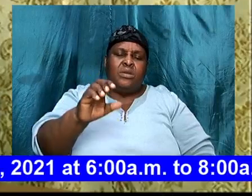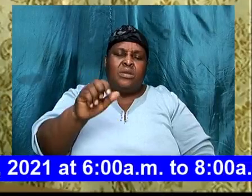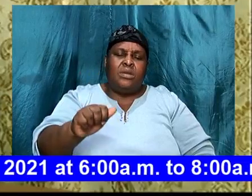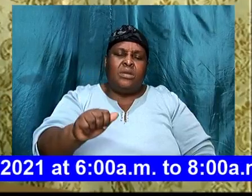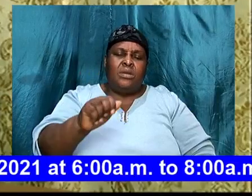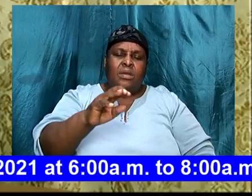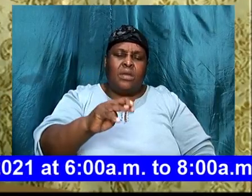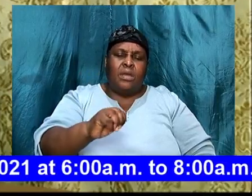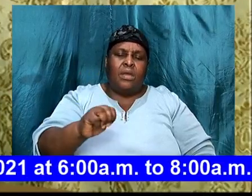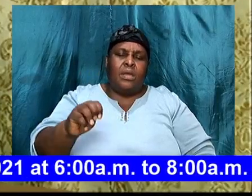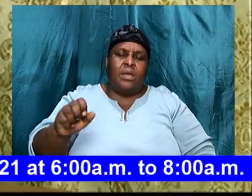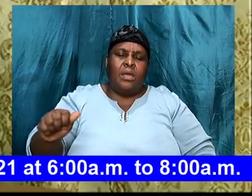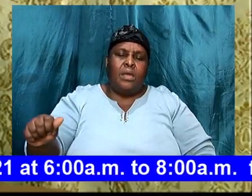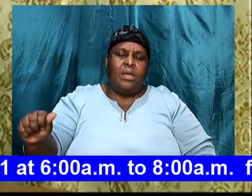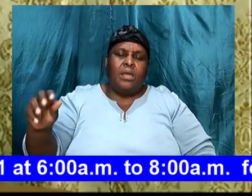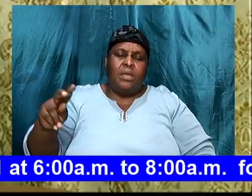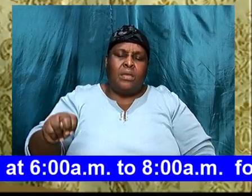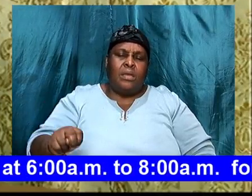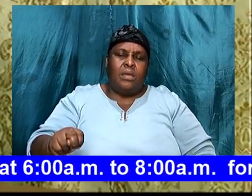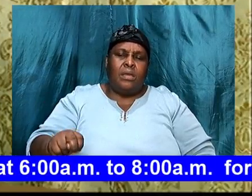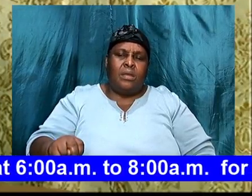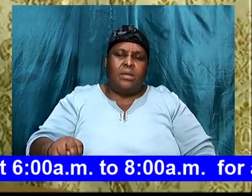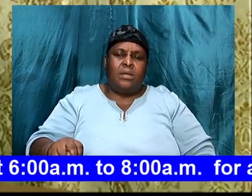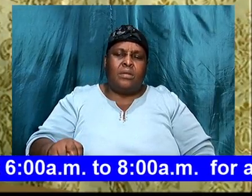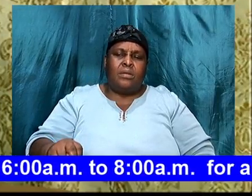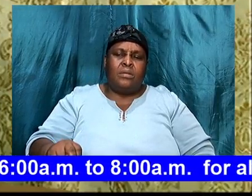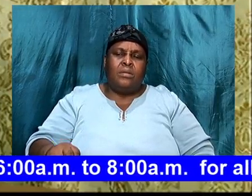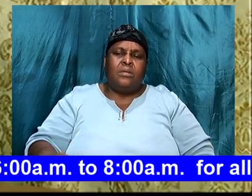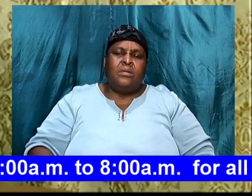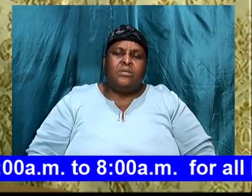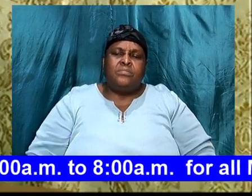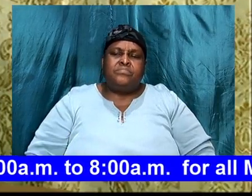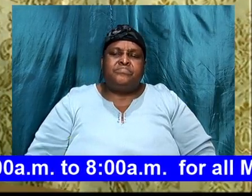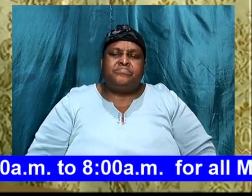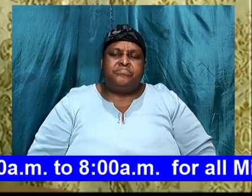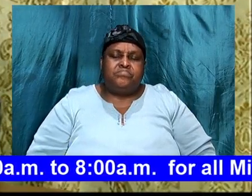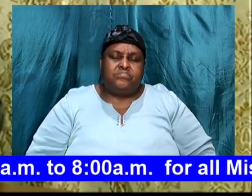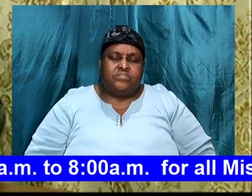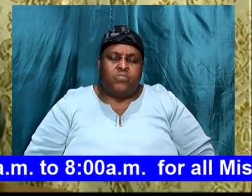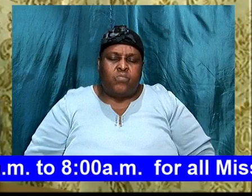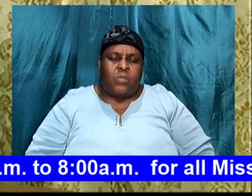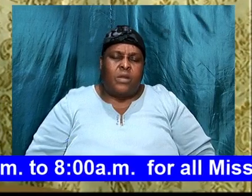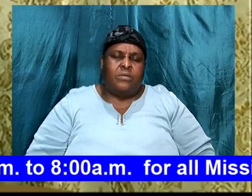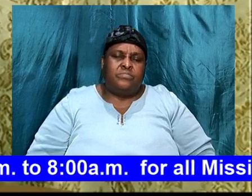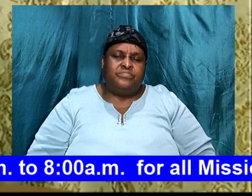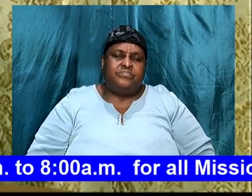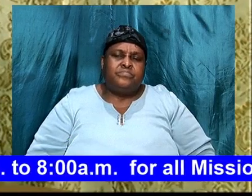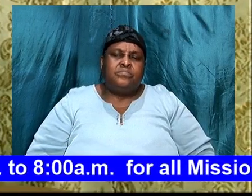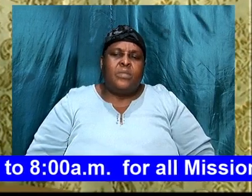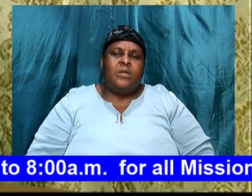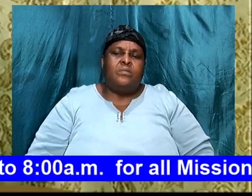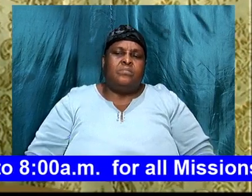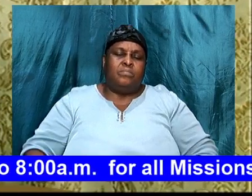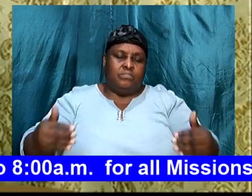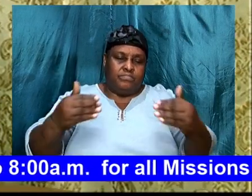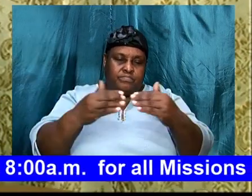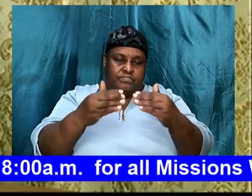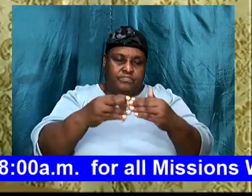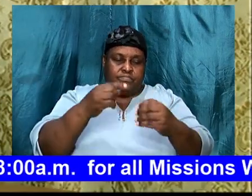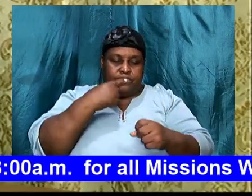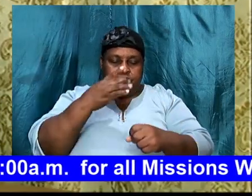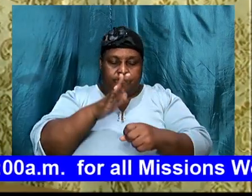of days, journey, and they were now, at Kedish, Barnea, which were barred, at the promised land, they were,